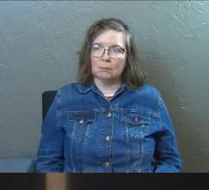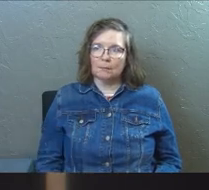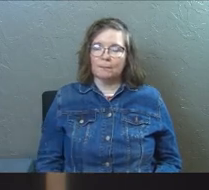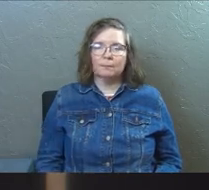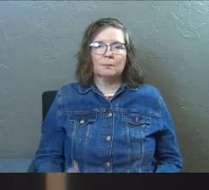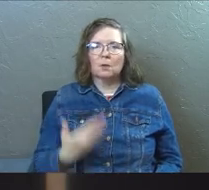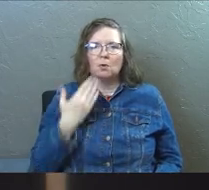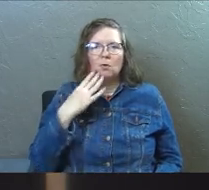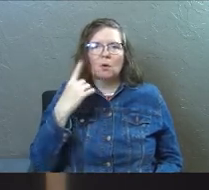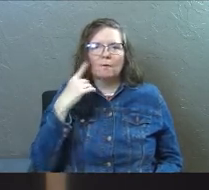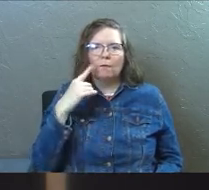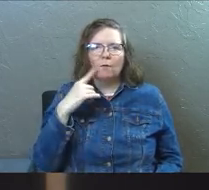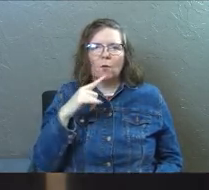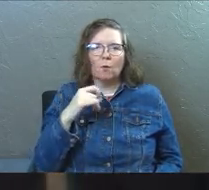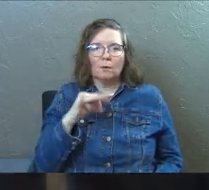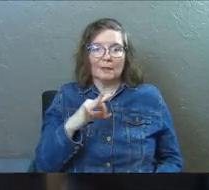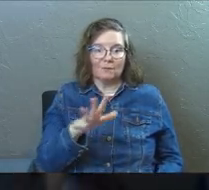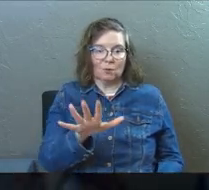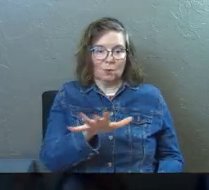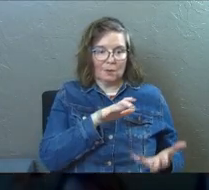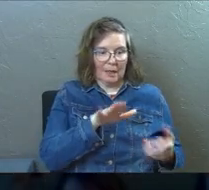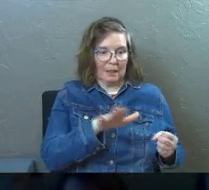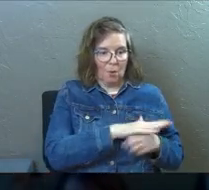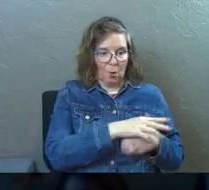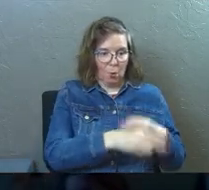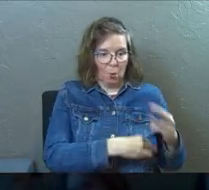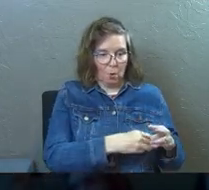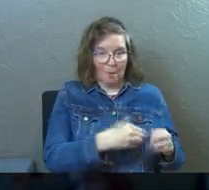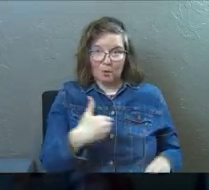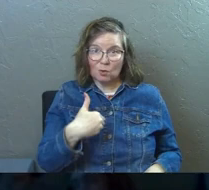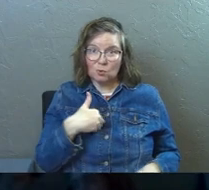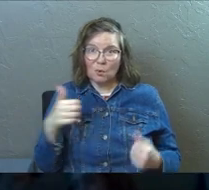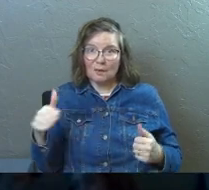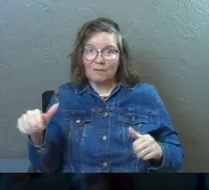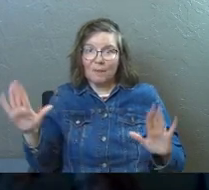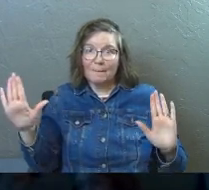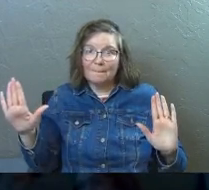What good is it to gain the whole world and let yet forfeit your soul?